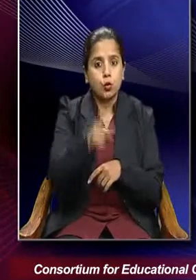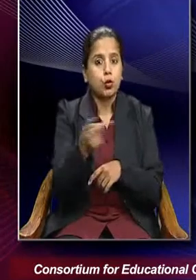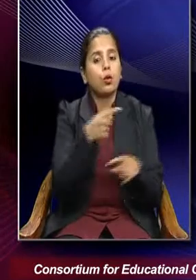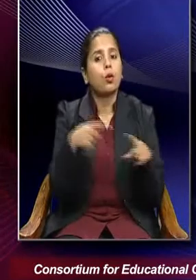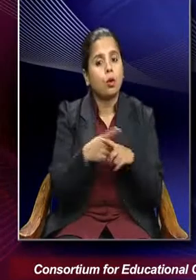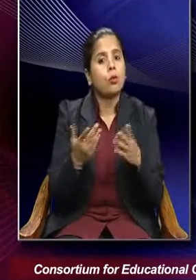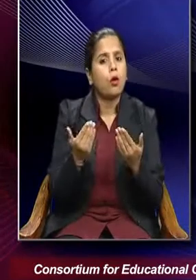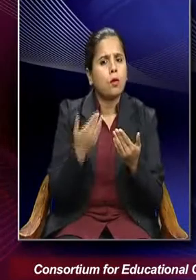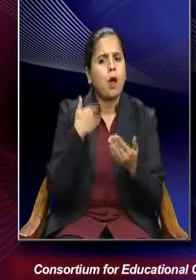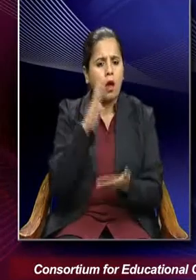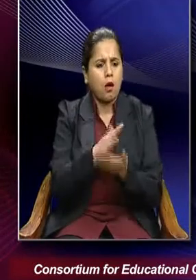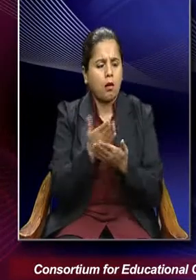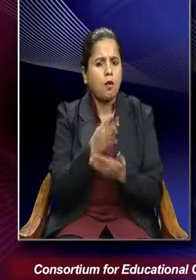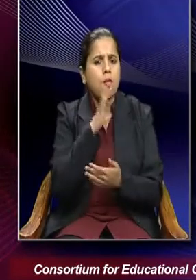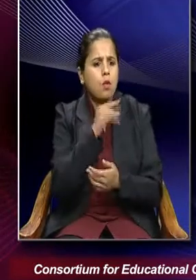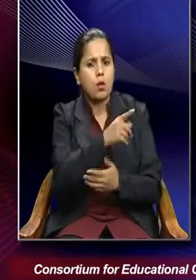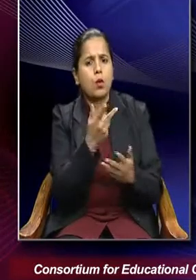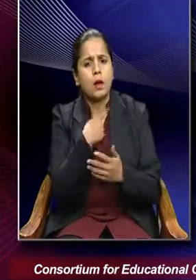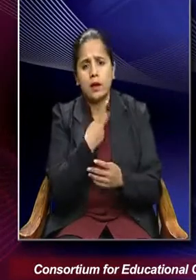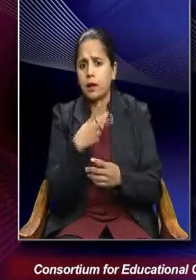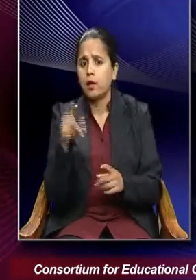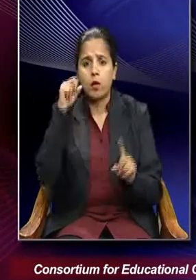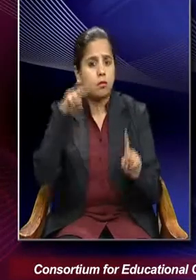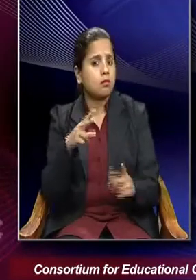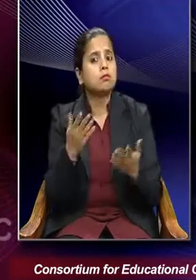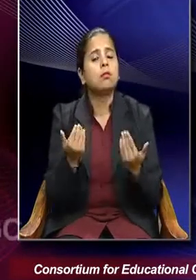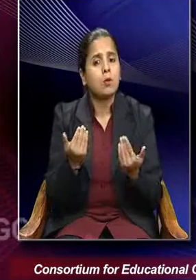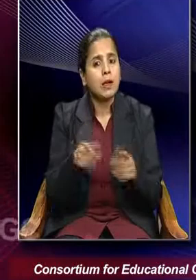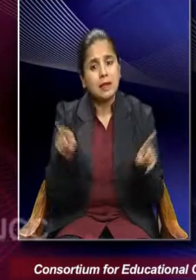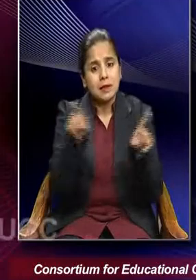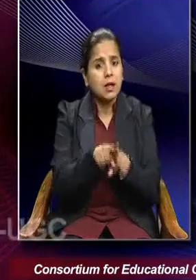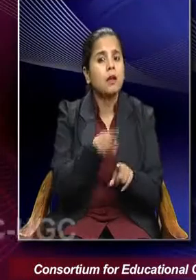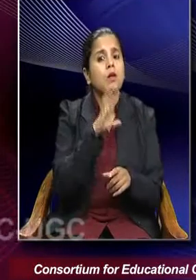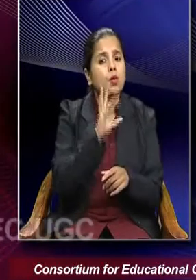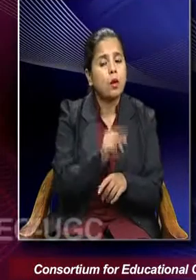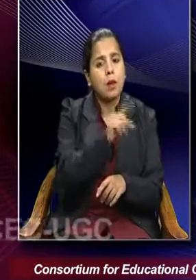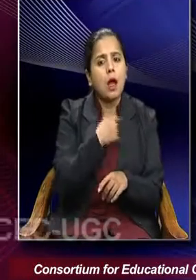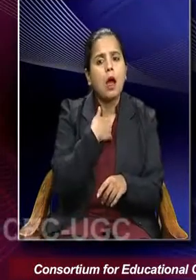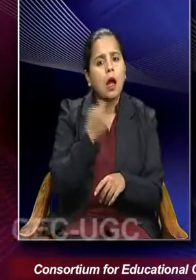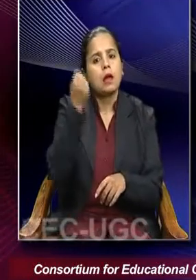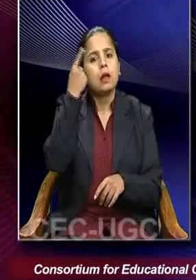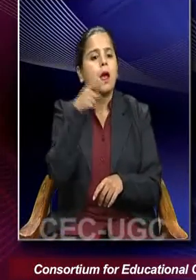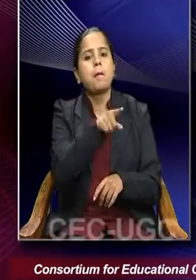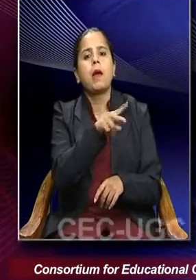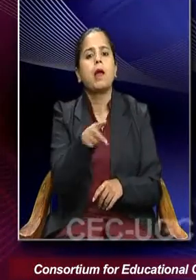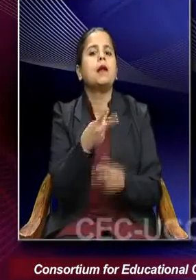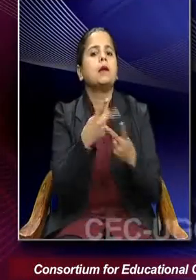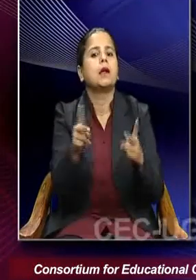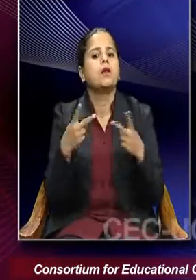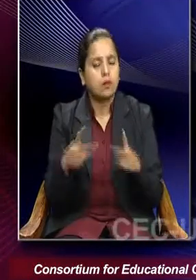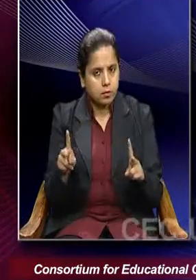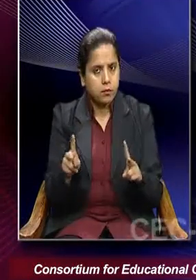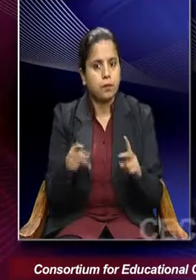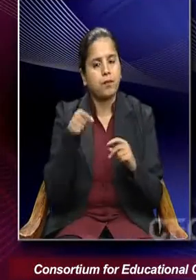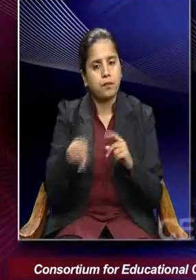So we can interpret reality differently. The same reality but we attach different meaning to it. So